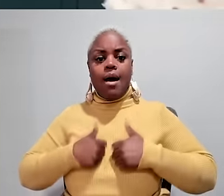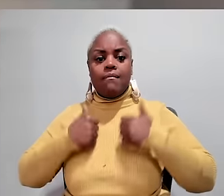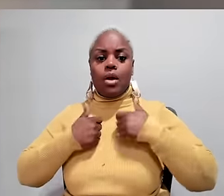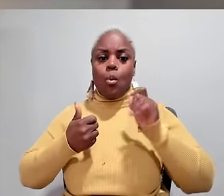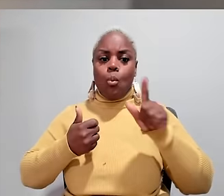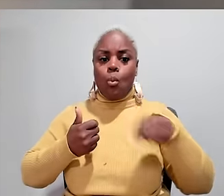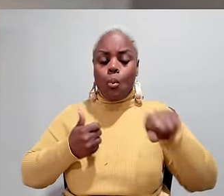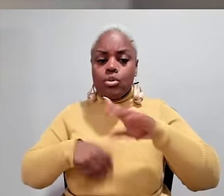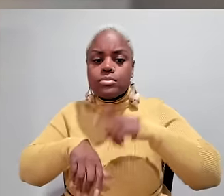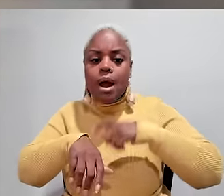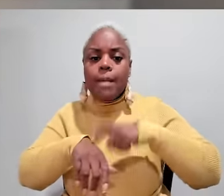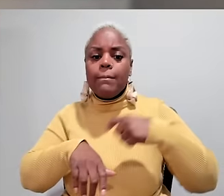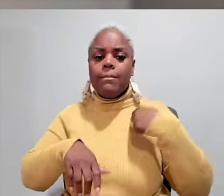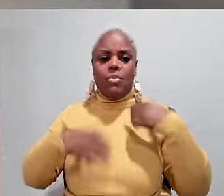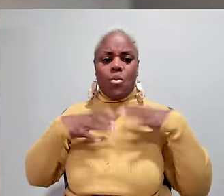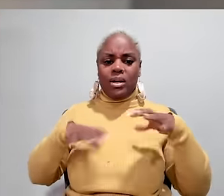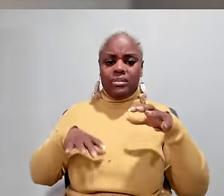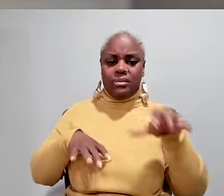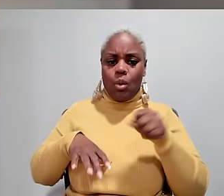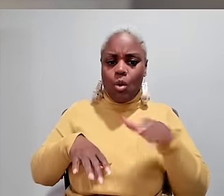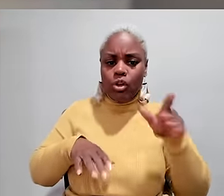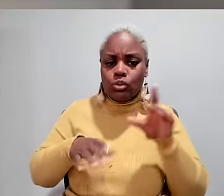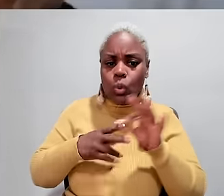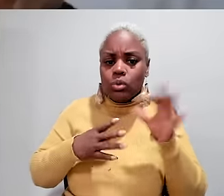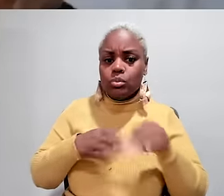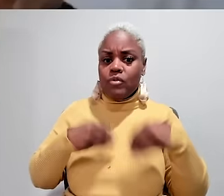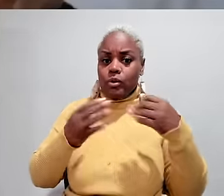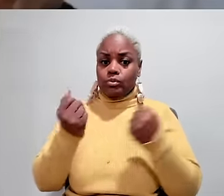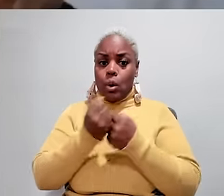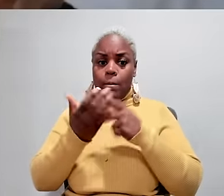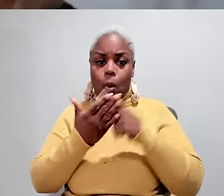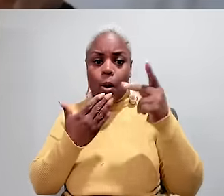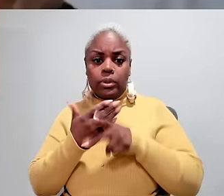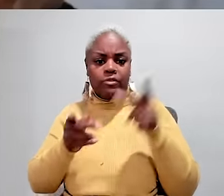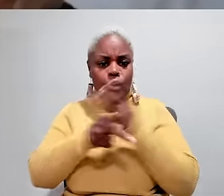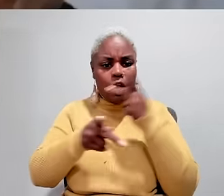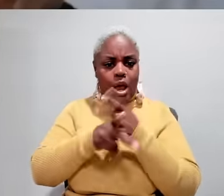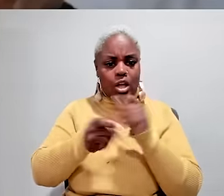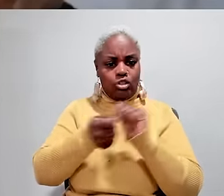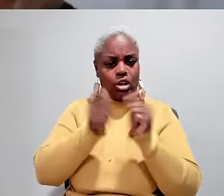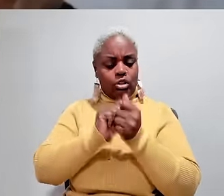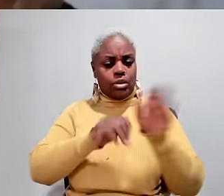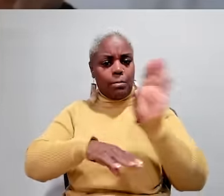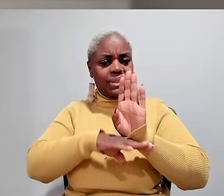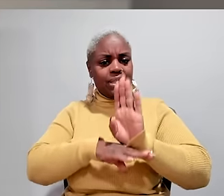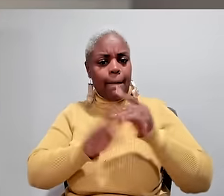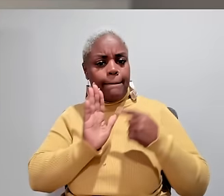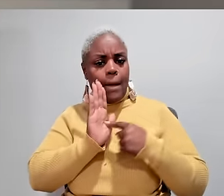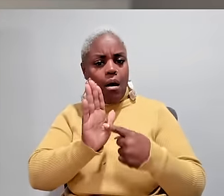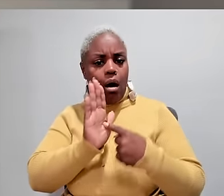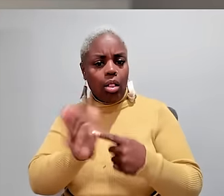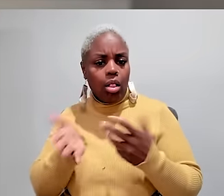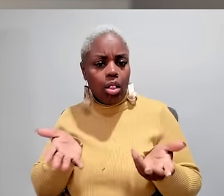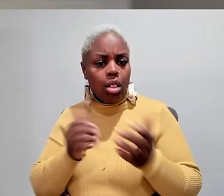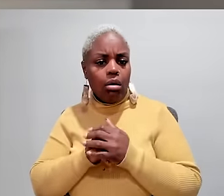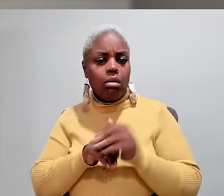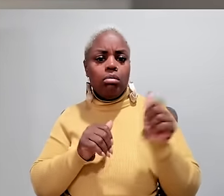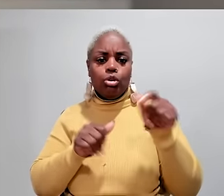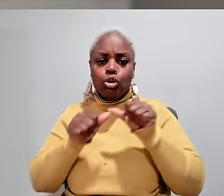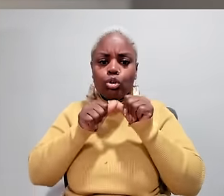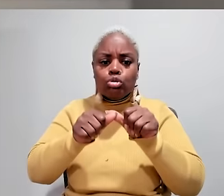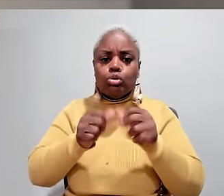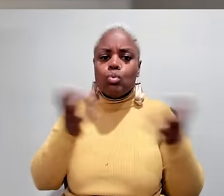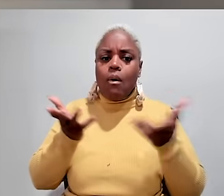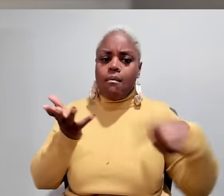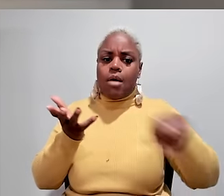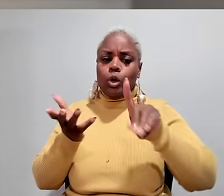anyone has to change where they spend their time or how they spend their time. We don't want to take away the choice. We have provided support for programs to